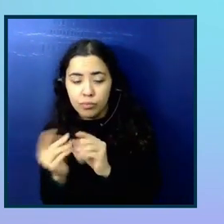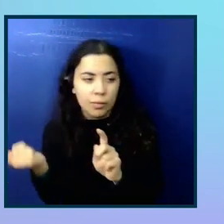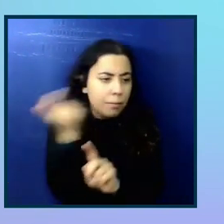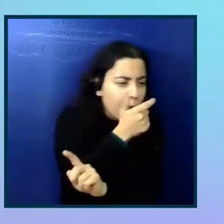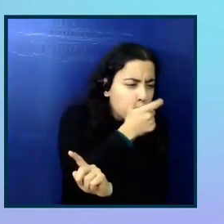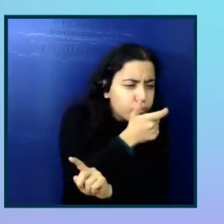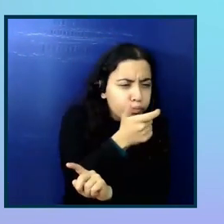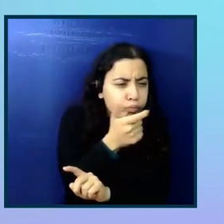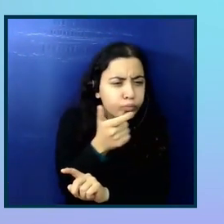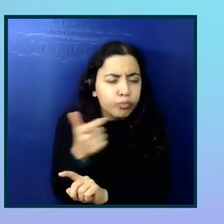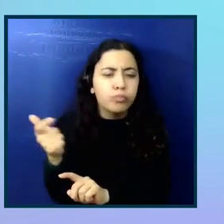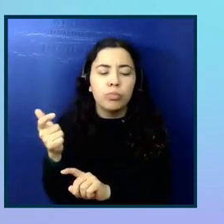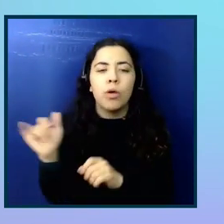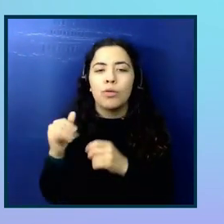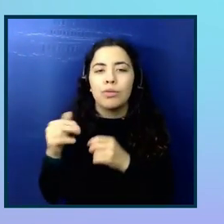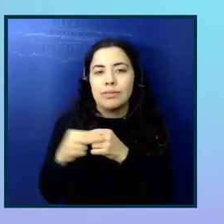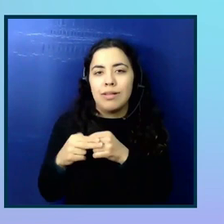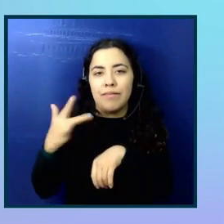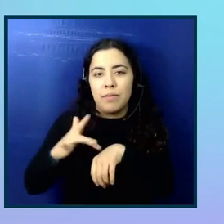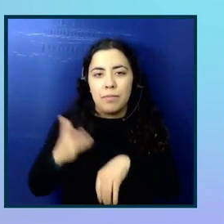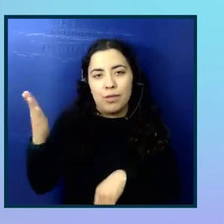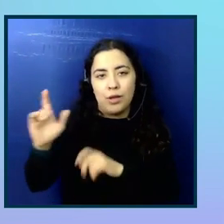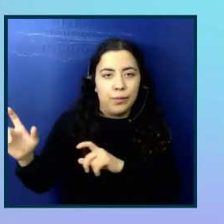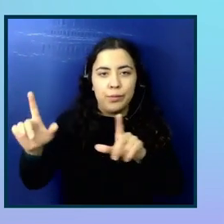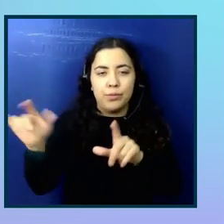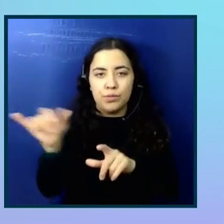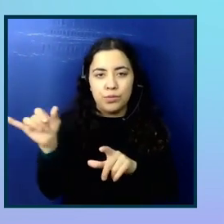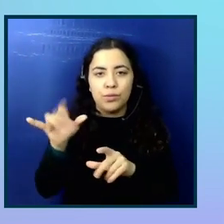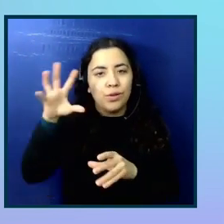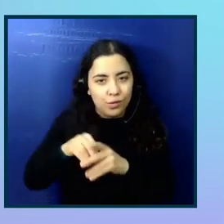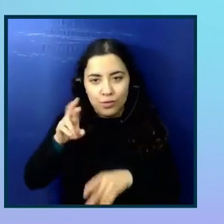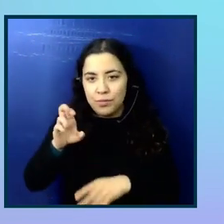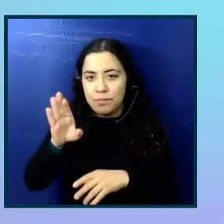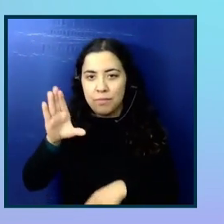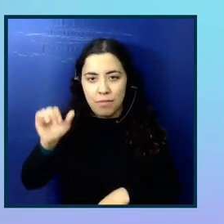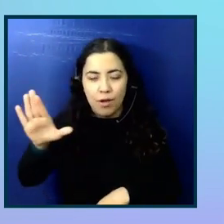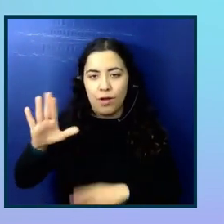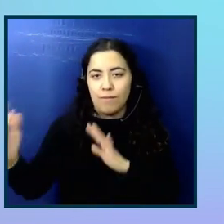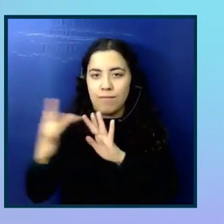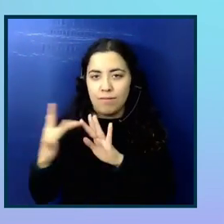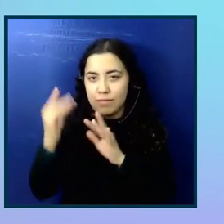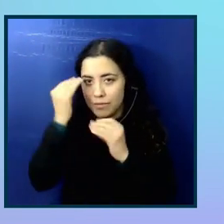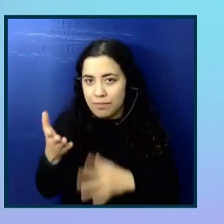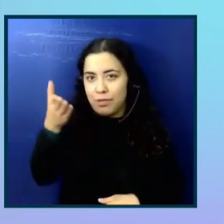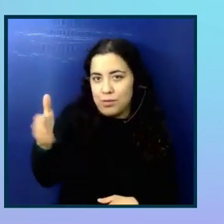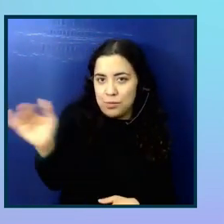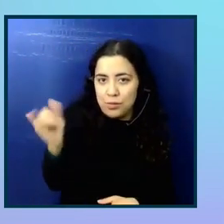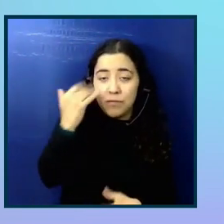And as well as the slides are up there. And they include Rebecca's contact info as well, if you need to reach out to her